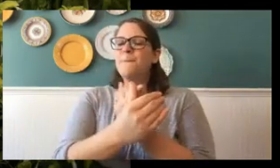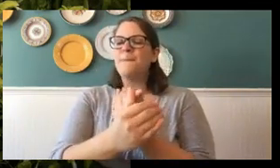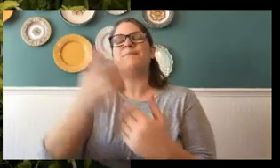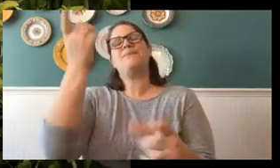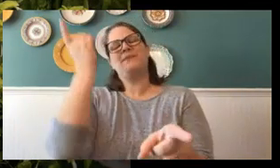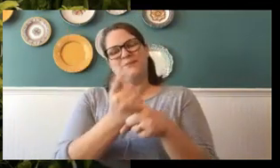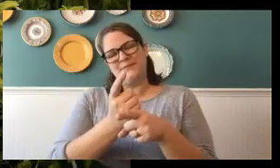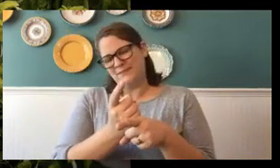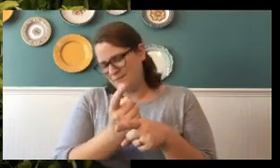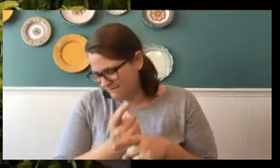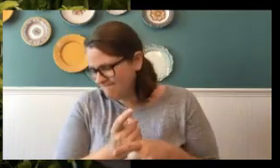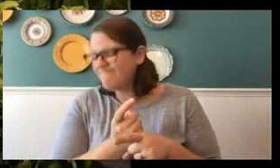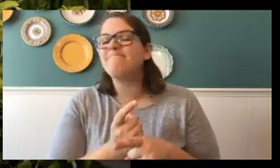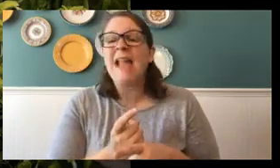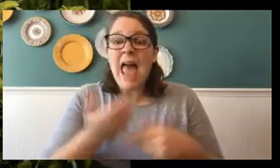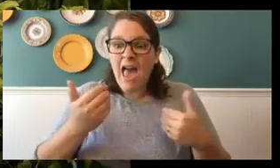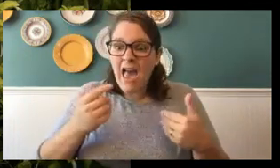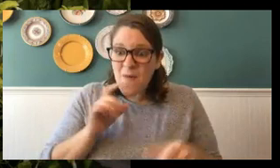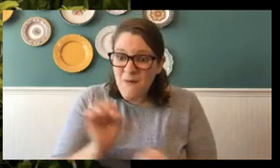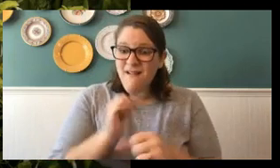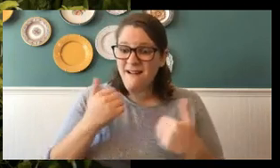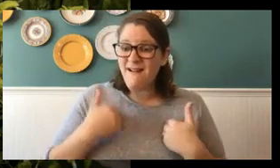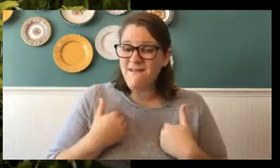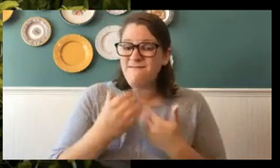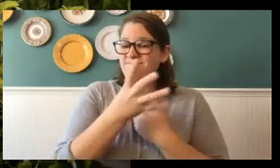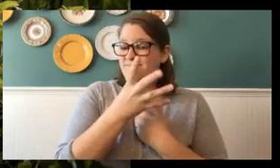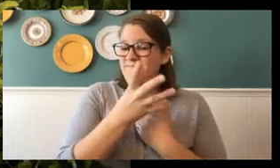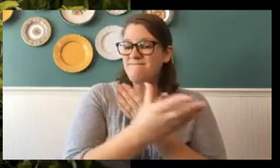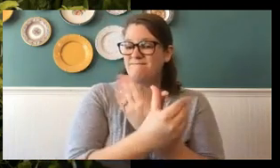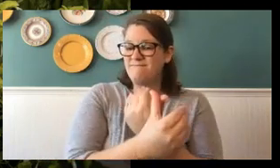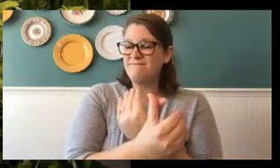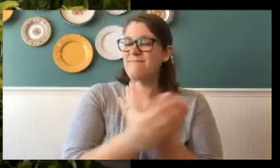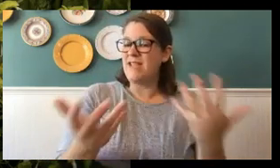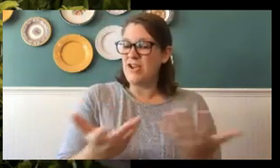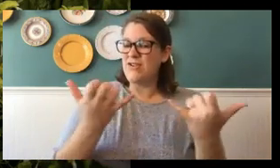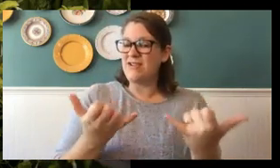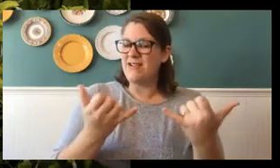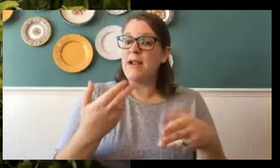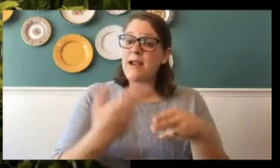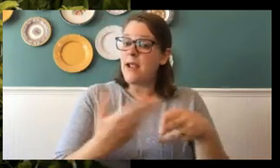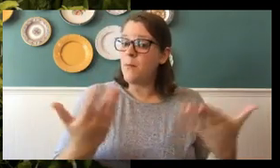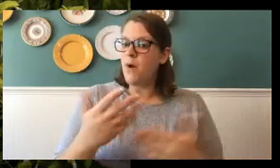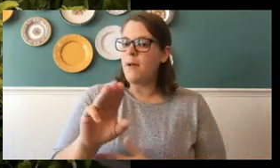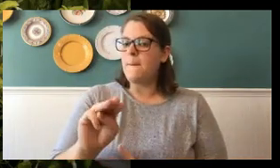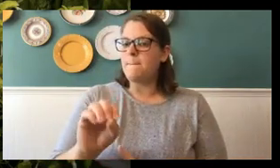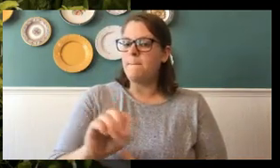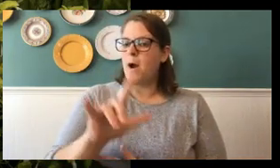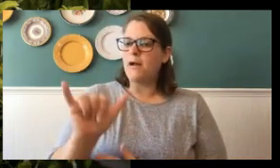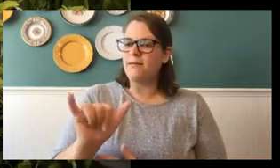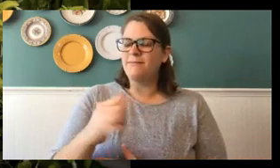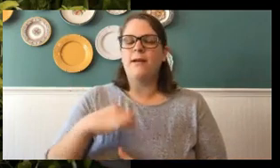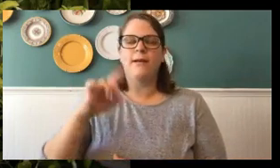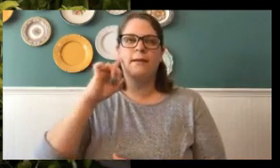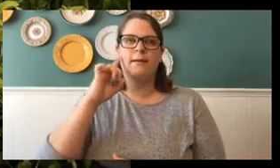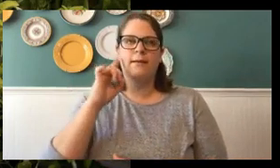correct. And I actually have a mommy butterfly here with me today. Her name is Molly. I can hear all of the fifth graders at home